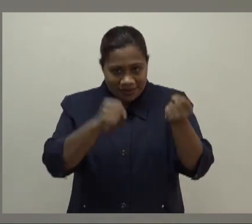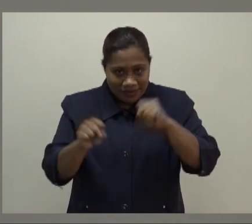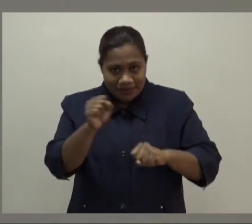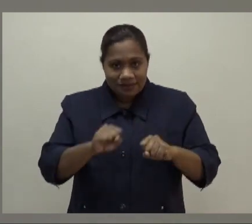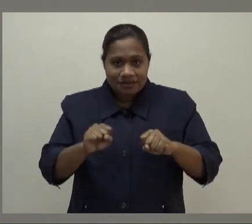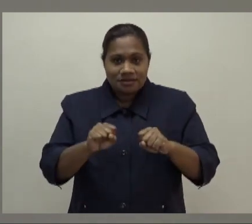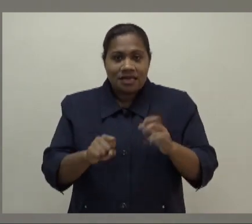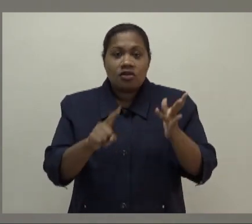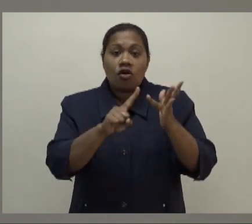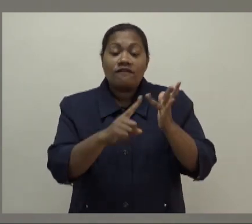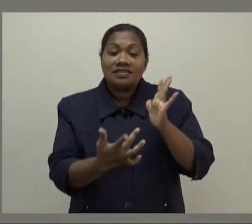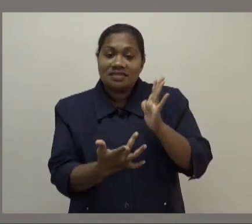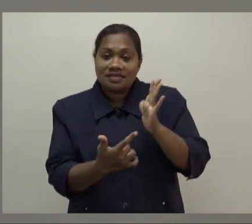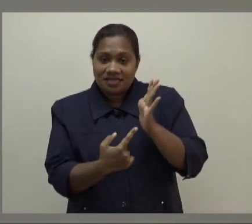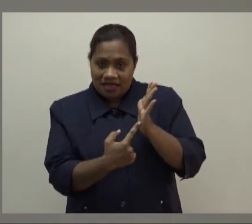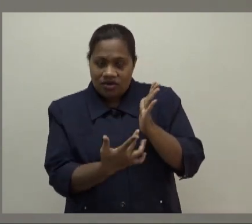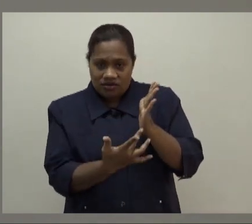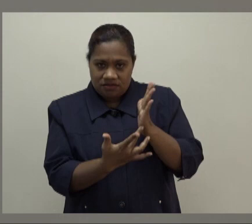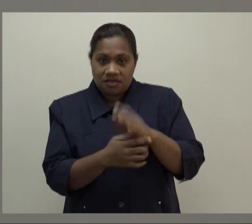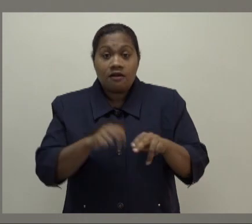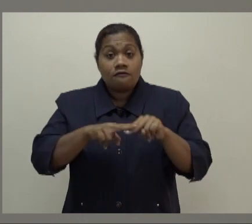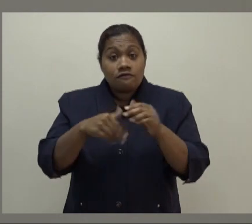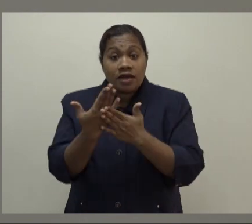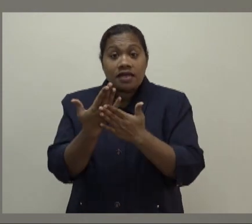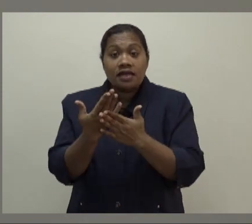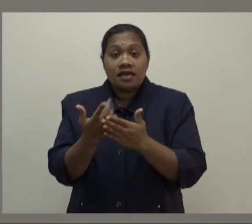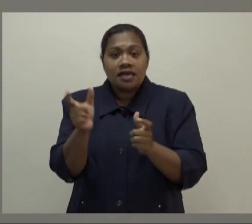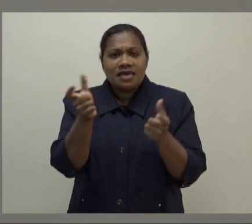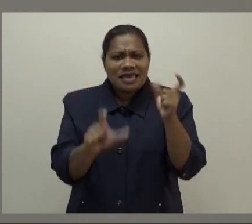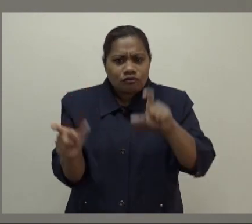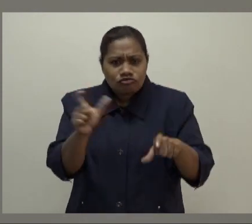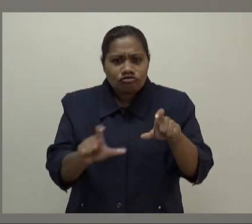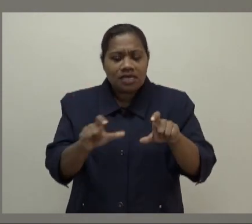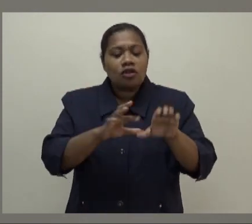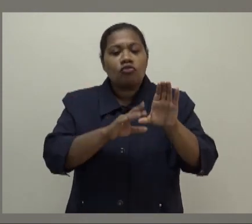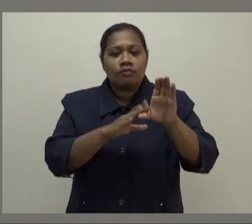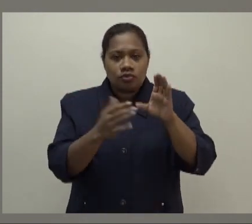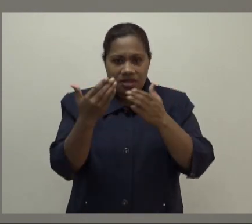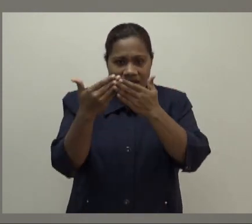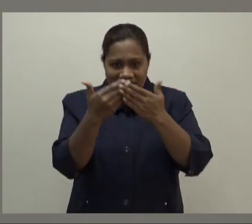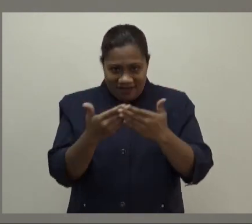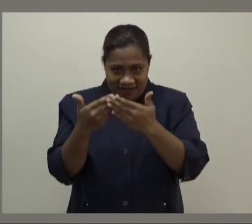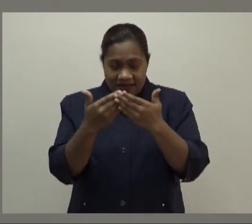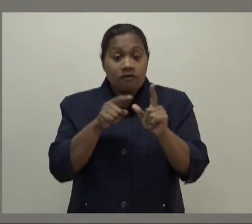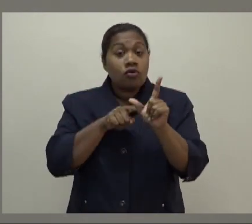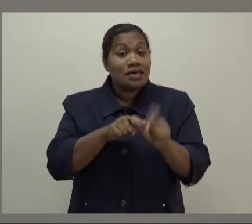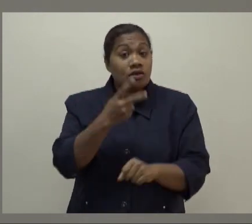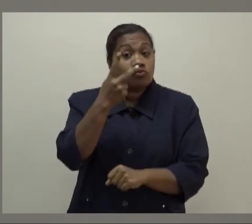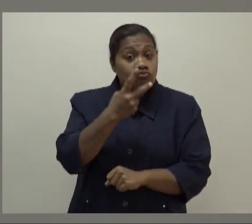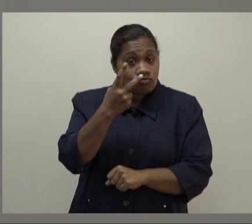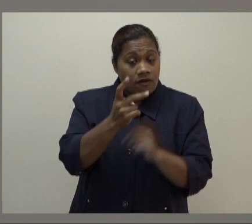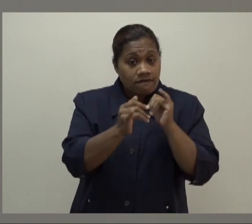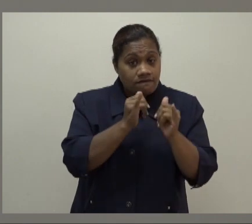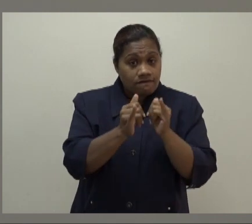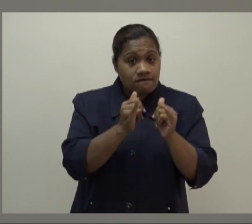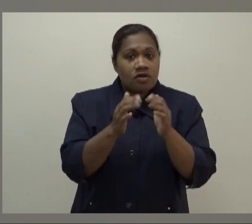Technology. Friday, 18th February, Chemistry and Computer Studies. For year 12, examination